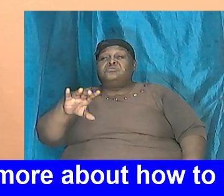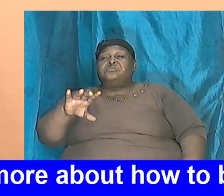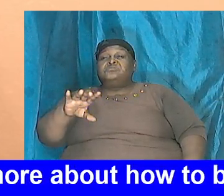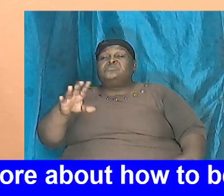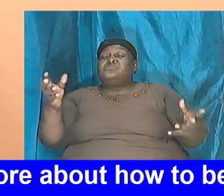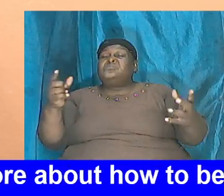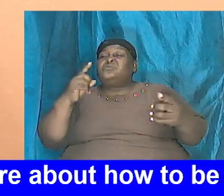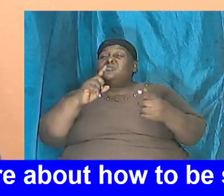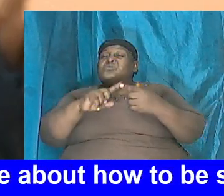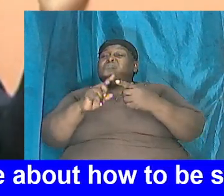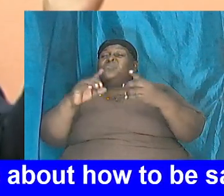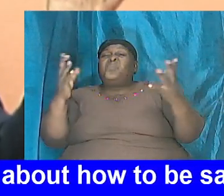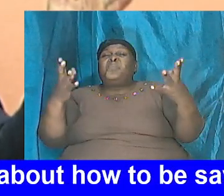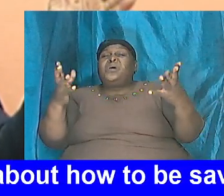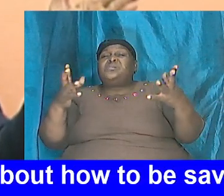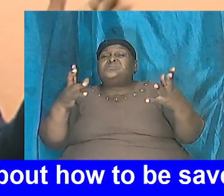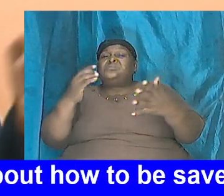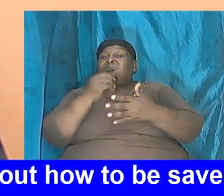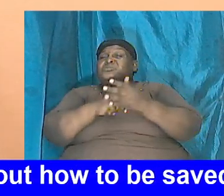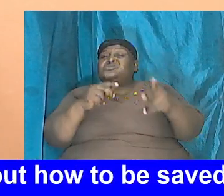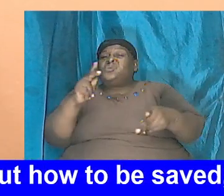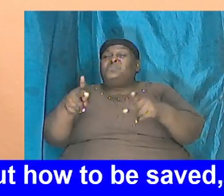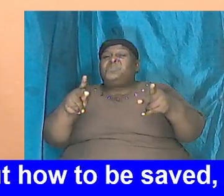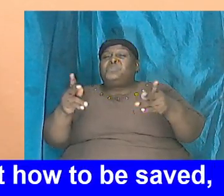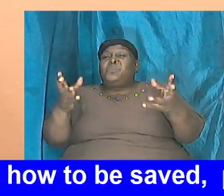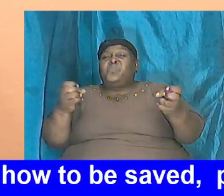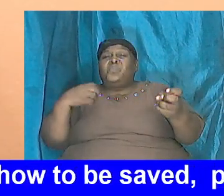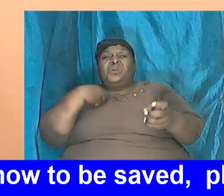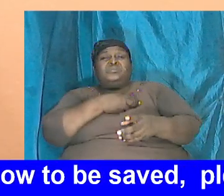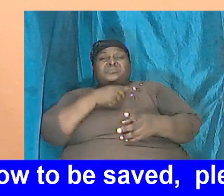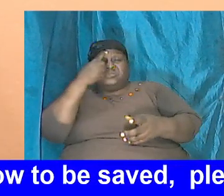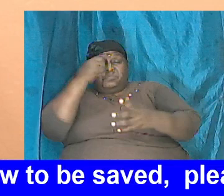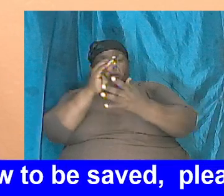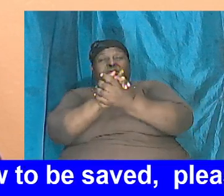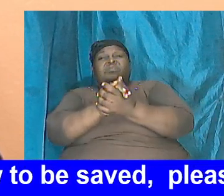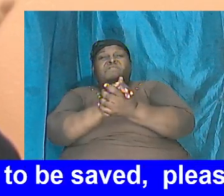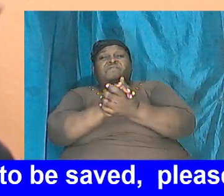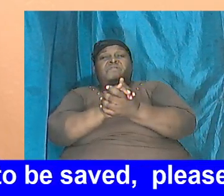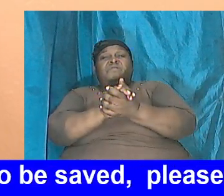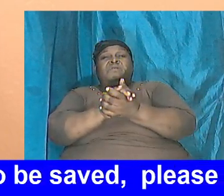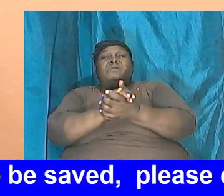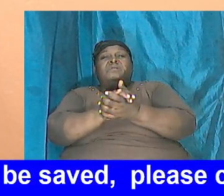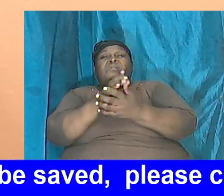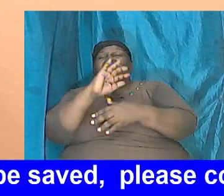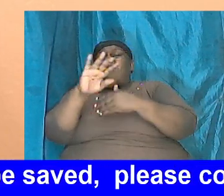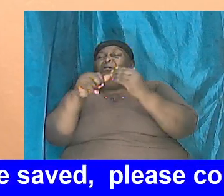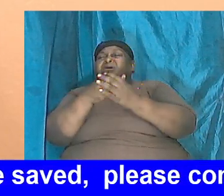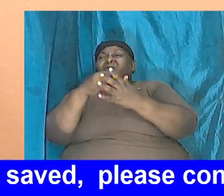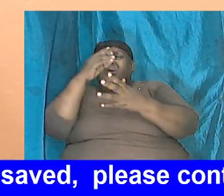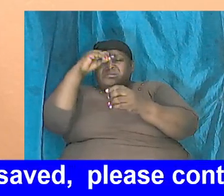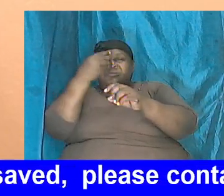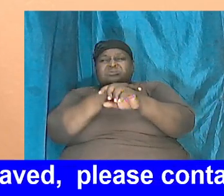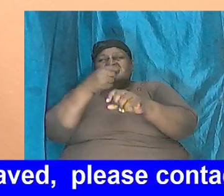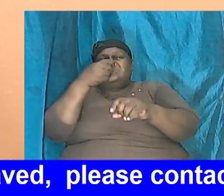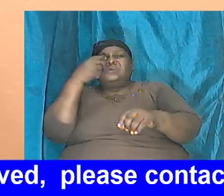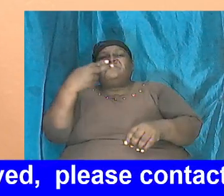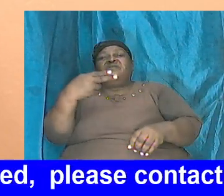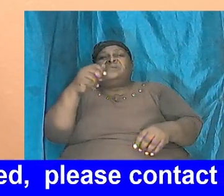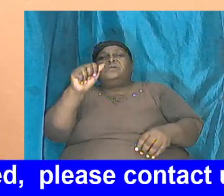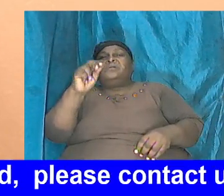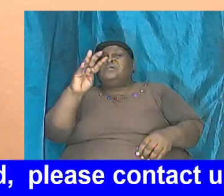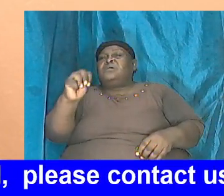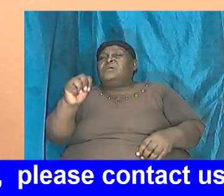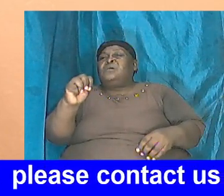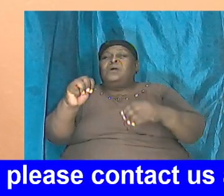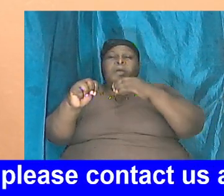mind and this is coming to us straight out of the book of Genesis of all the sons of Ham it was